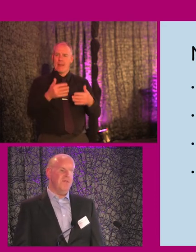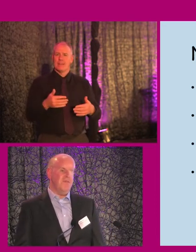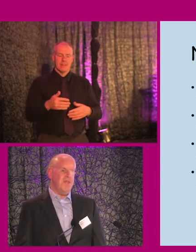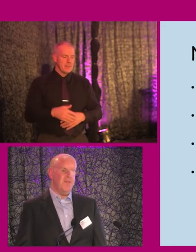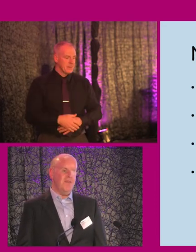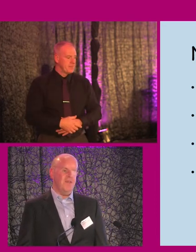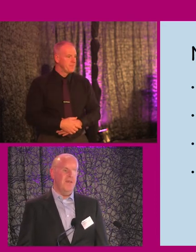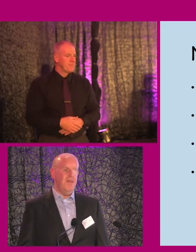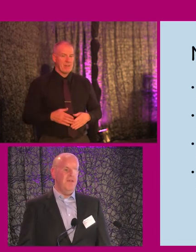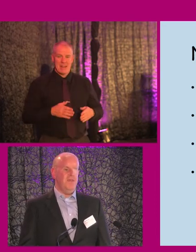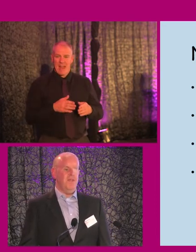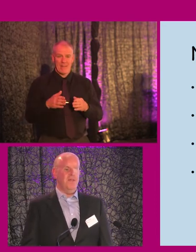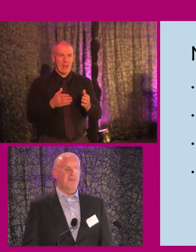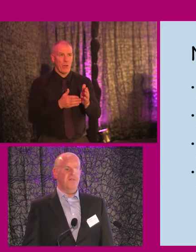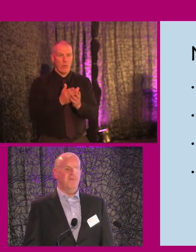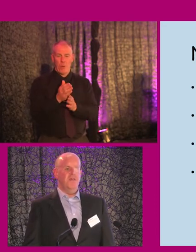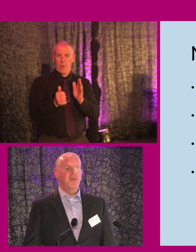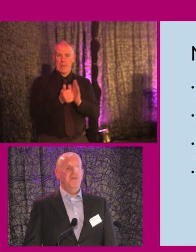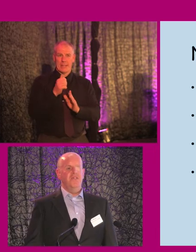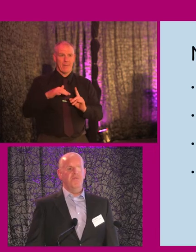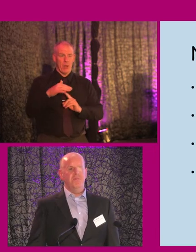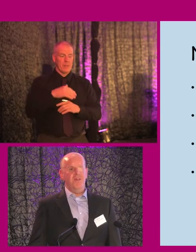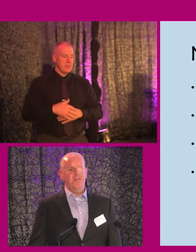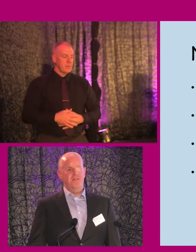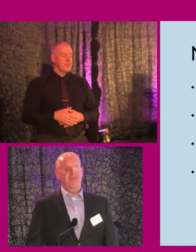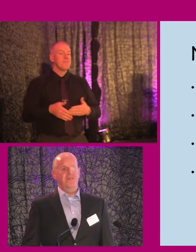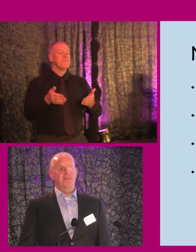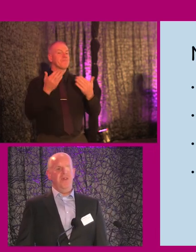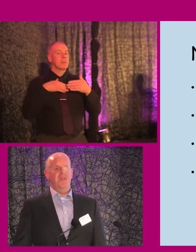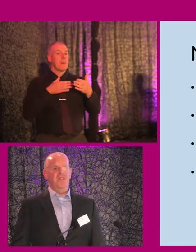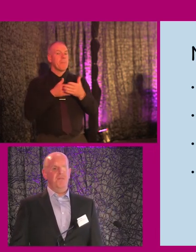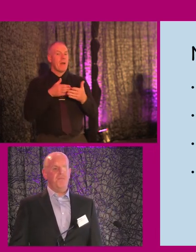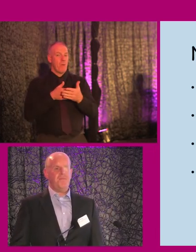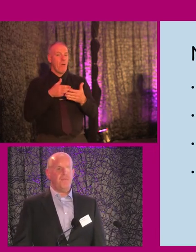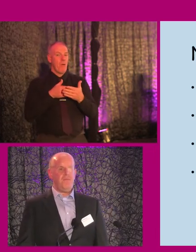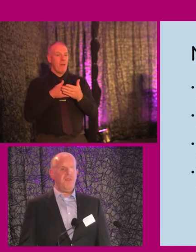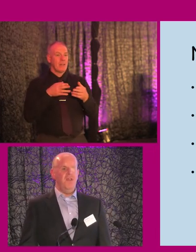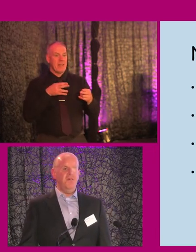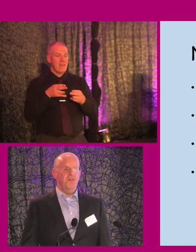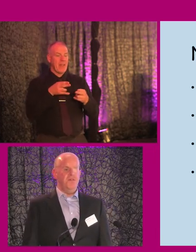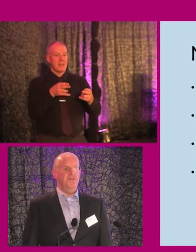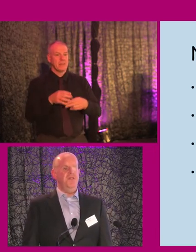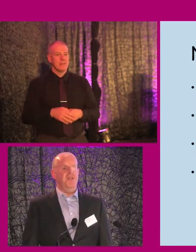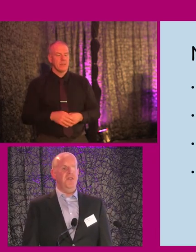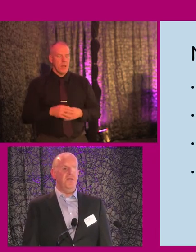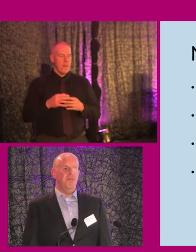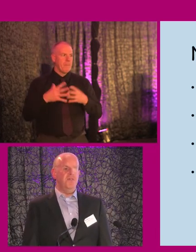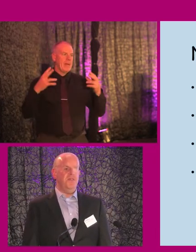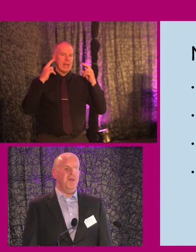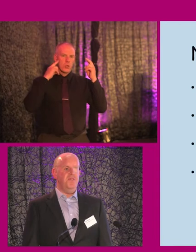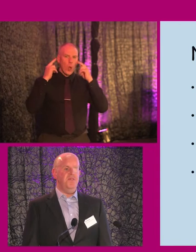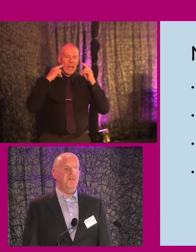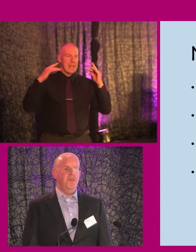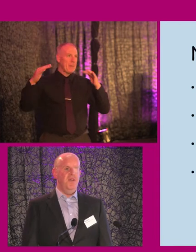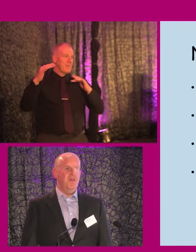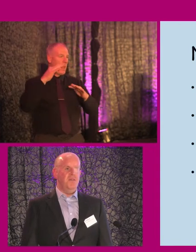navigating your environment. In terms of barriers to navigating, loud noises and noisy